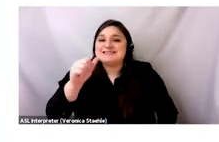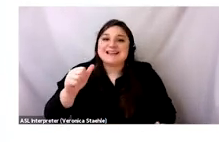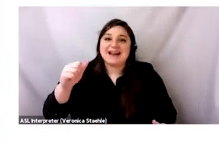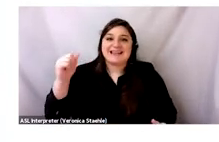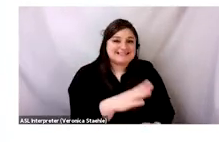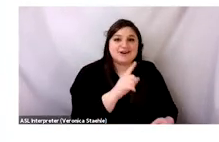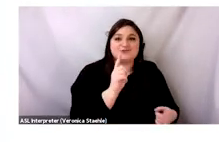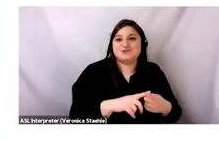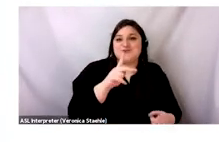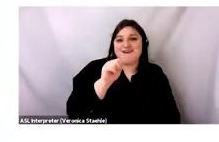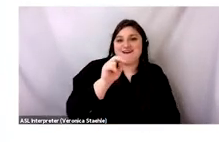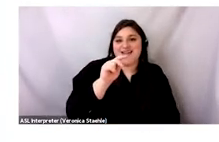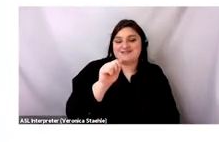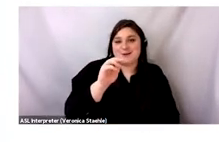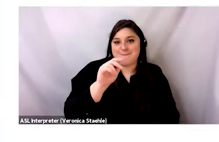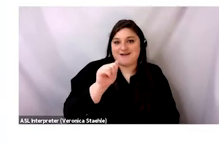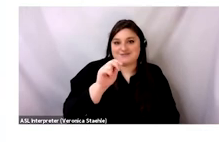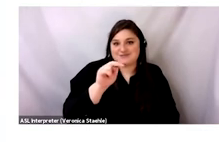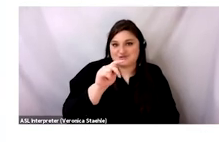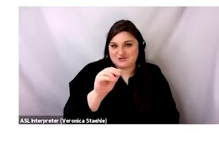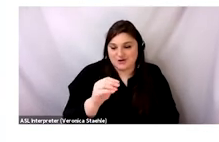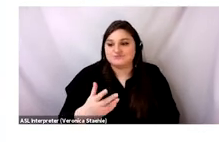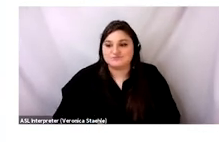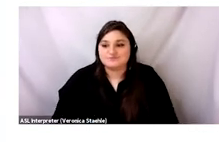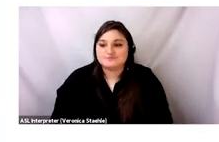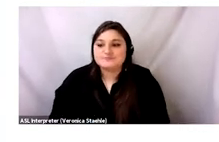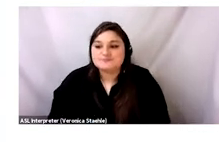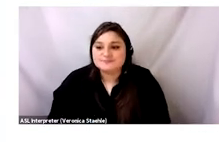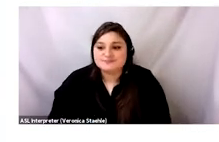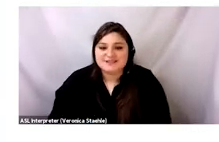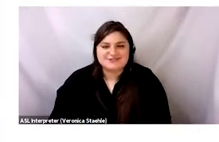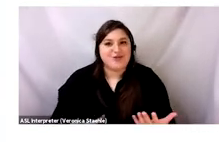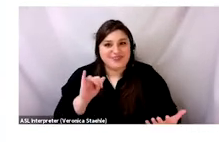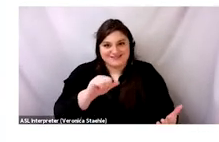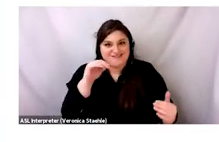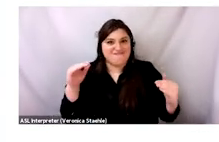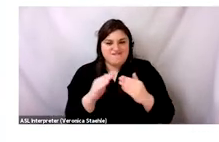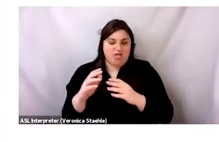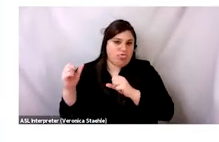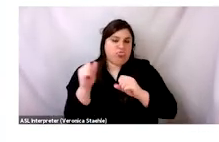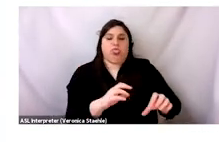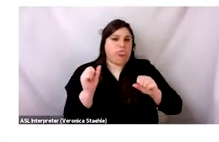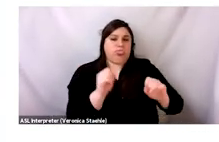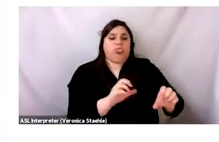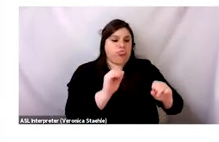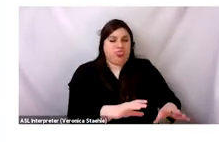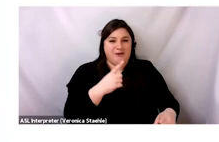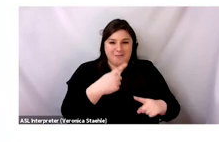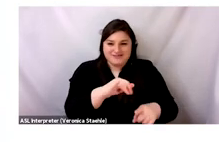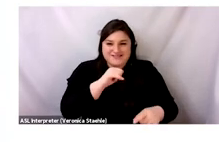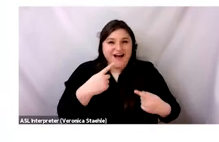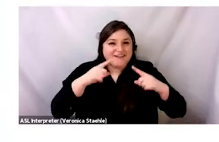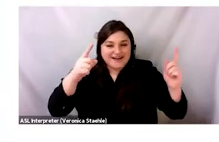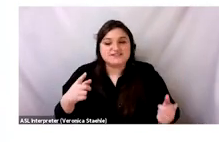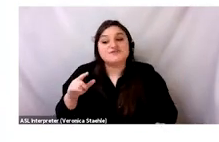actually goes to support markets like Continental, where the waste will ultimately be handled, which, you know, really isn't